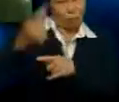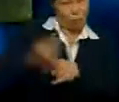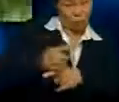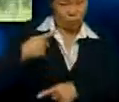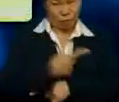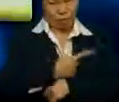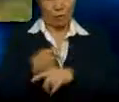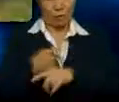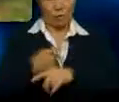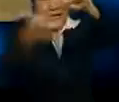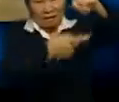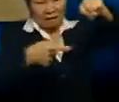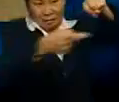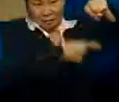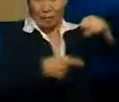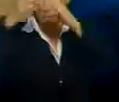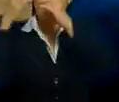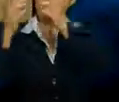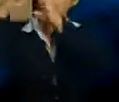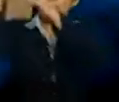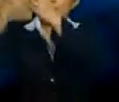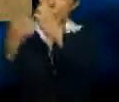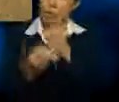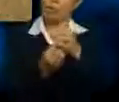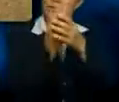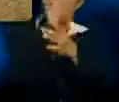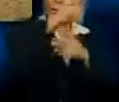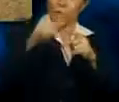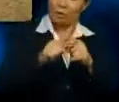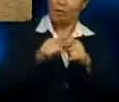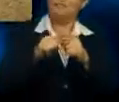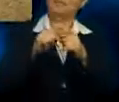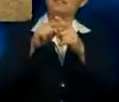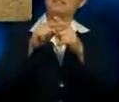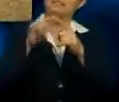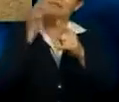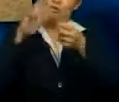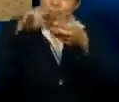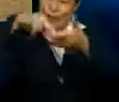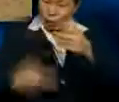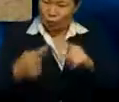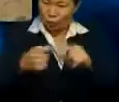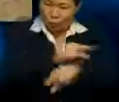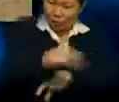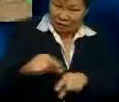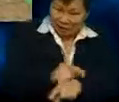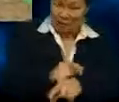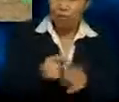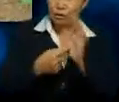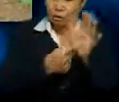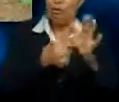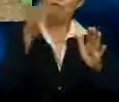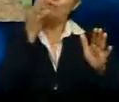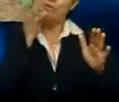harvest the bunches of a palm oil tree when some of the fruitlets fall to the ground. It is an indicator that the fruitlets